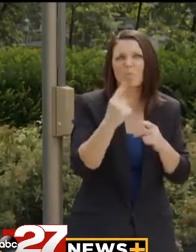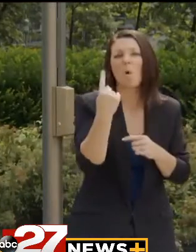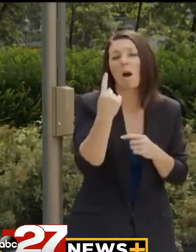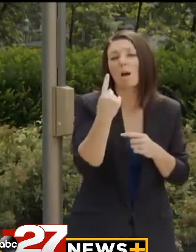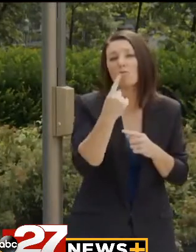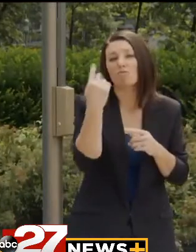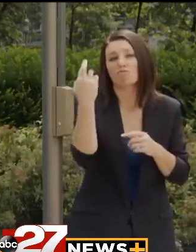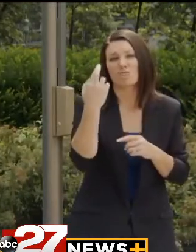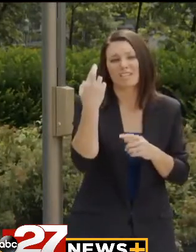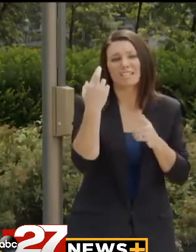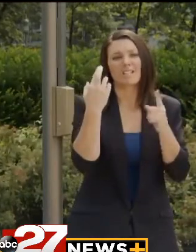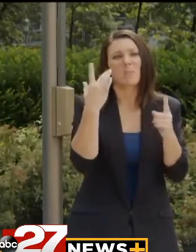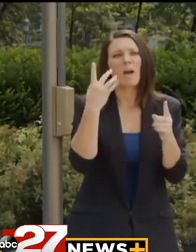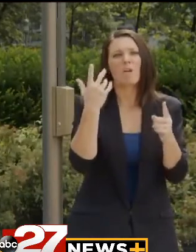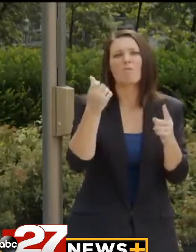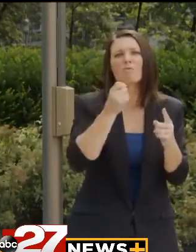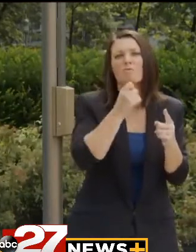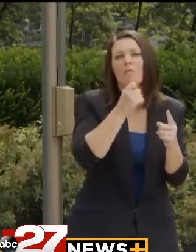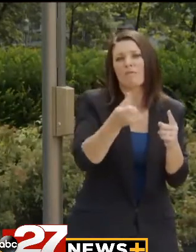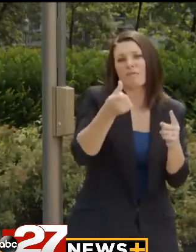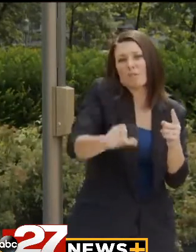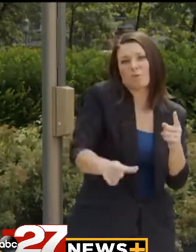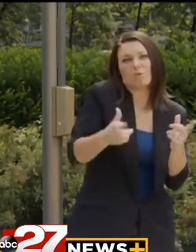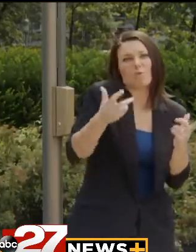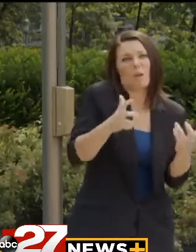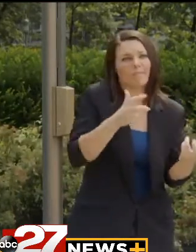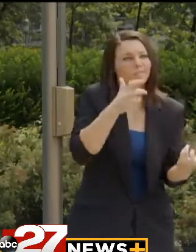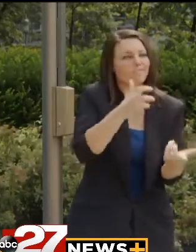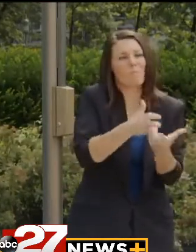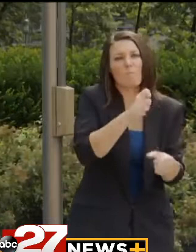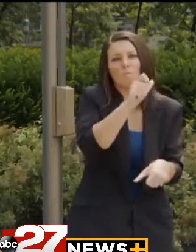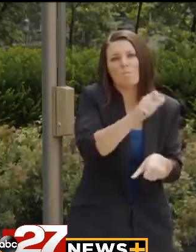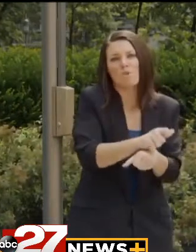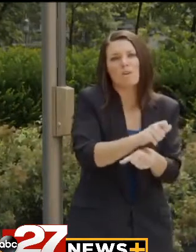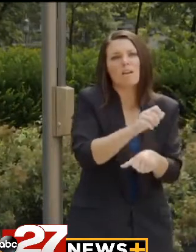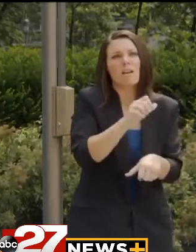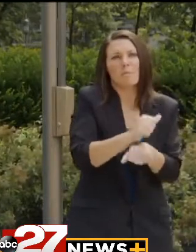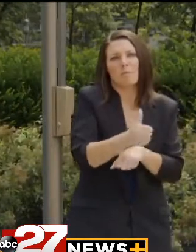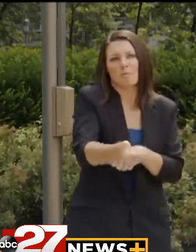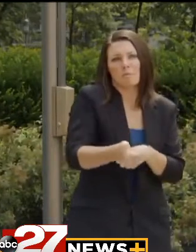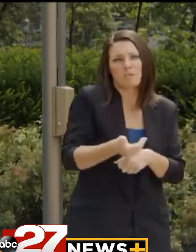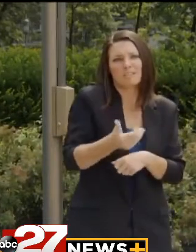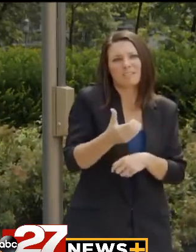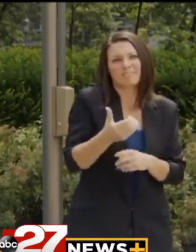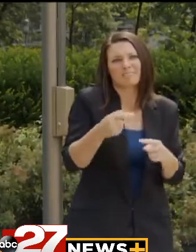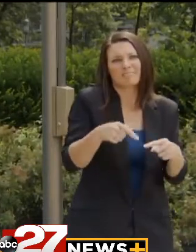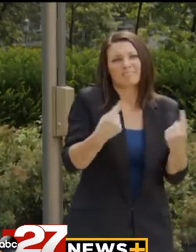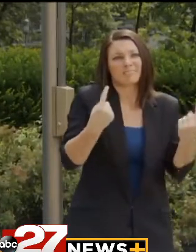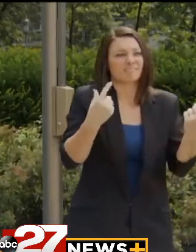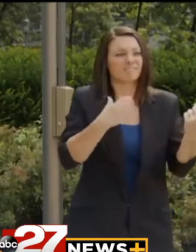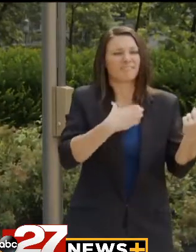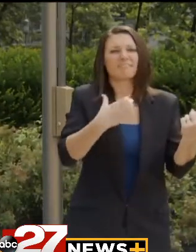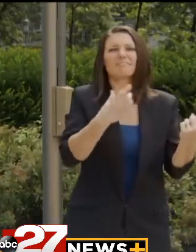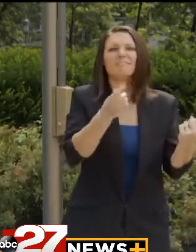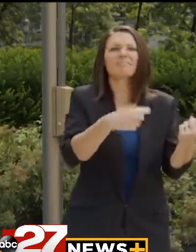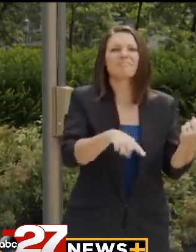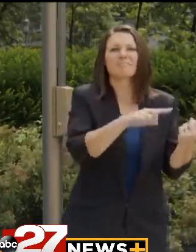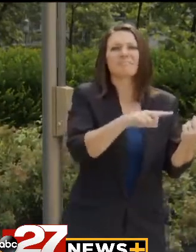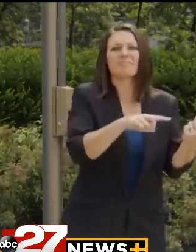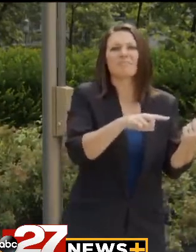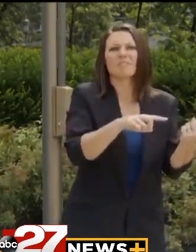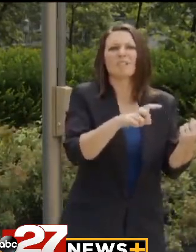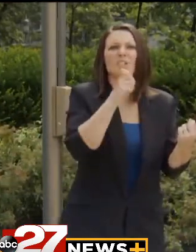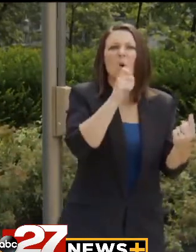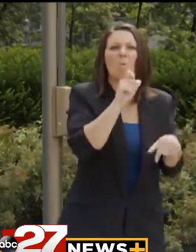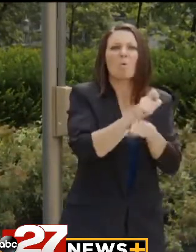one of the main reasons we have is refusal of suitable work or an employer, uh, basically contesting the reason for the individual no